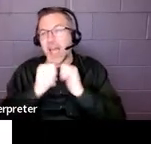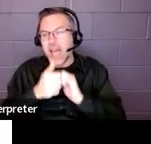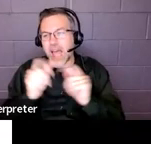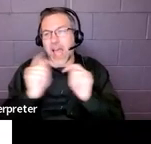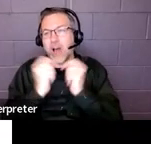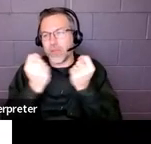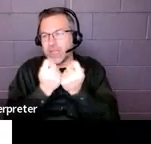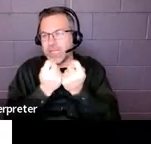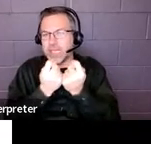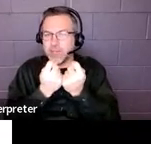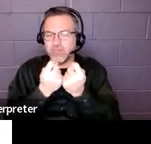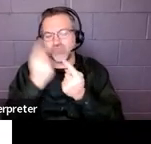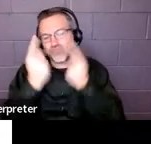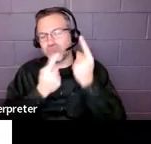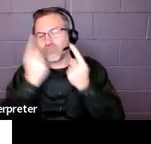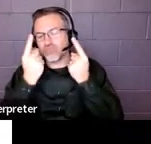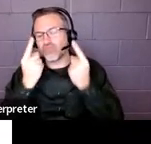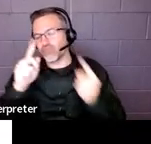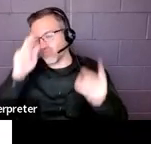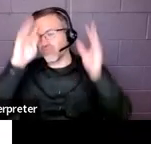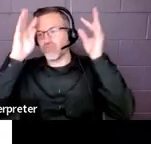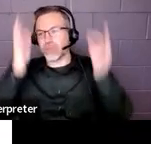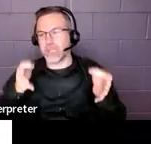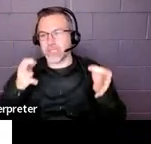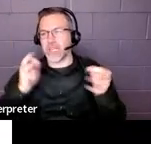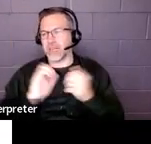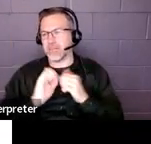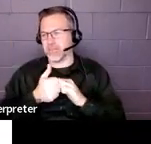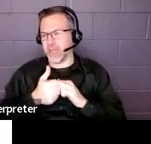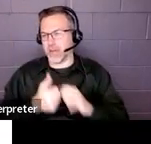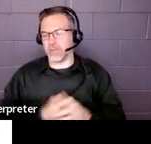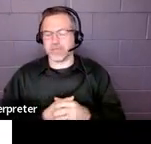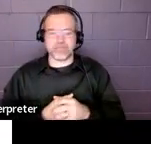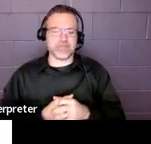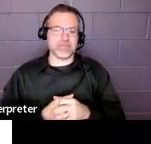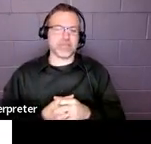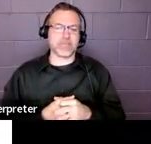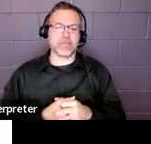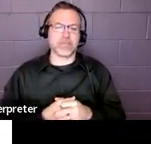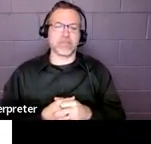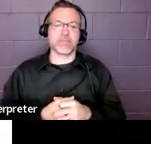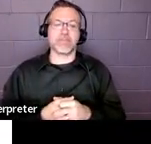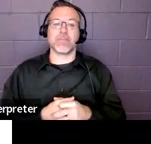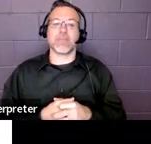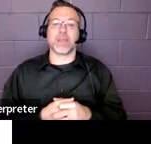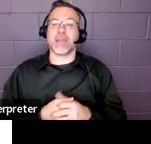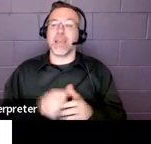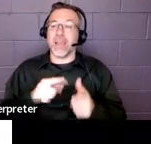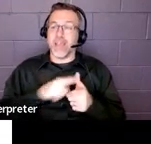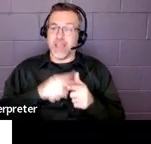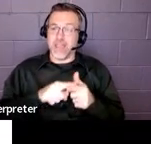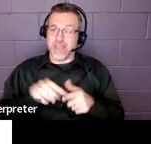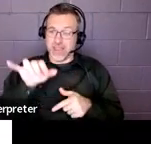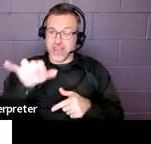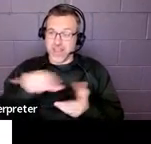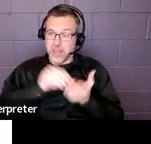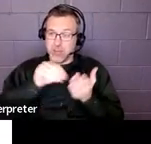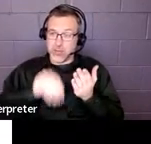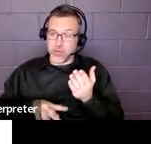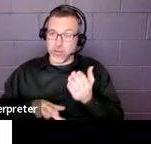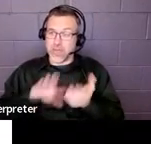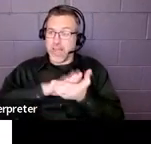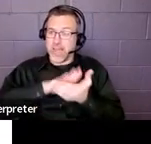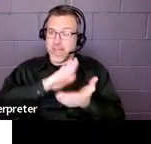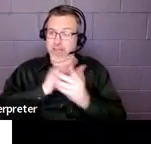decision. And then that child's academic goals